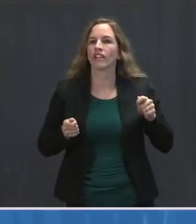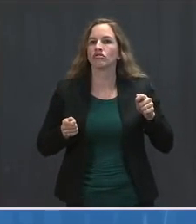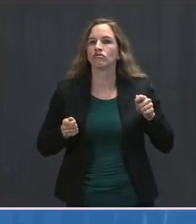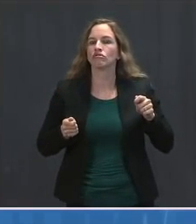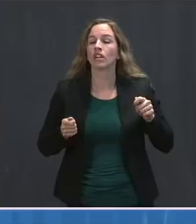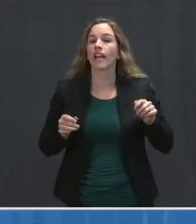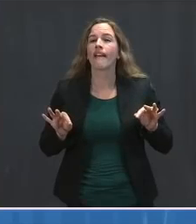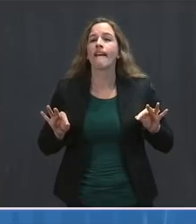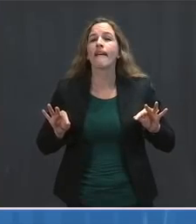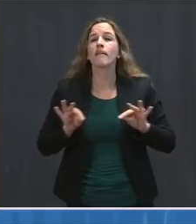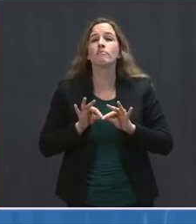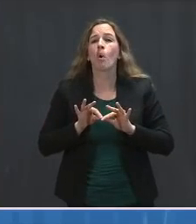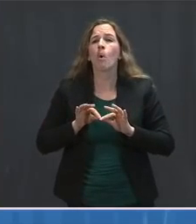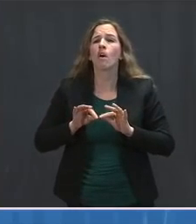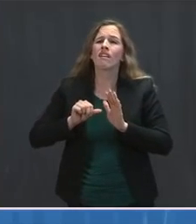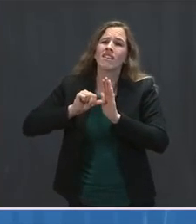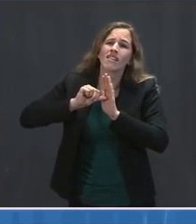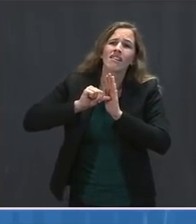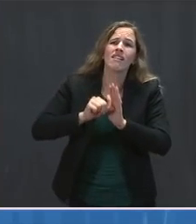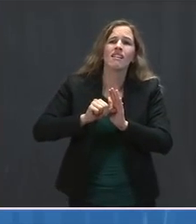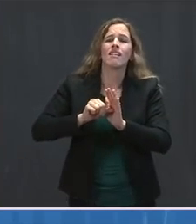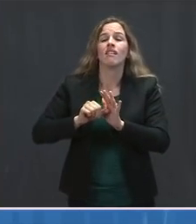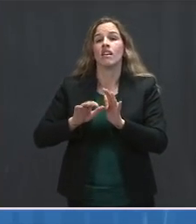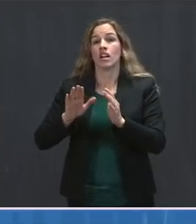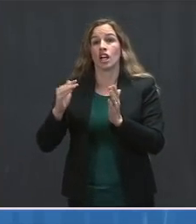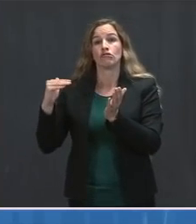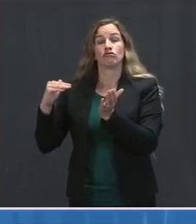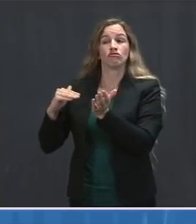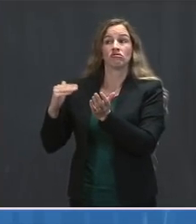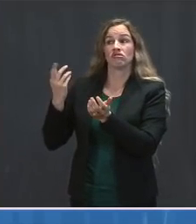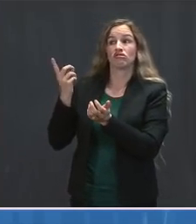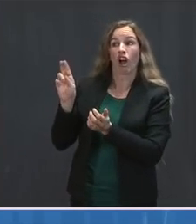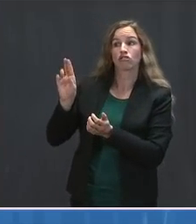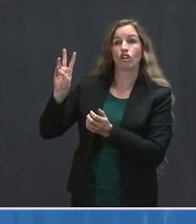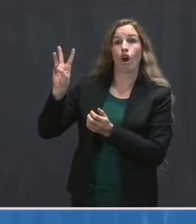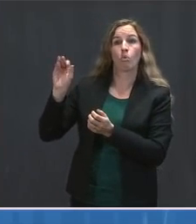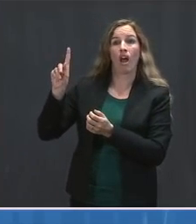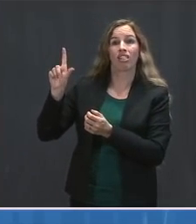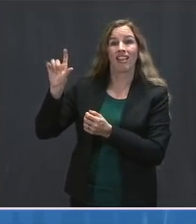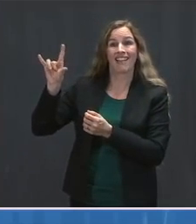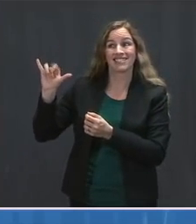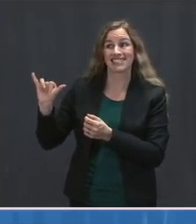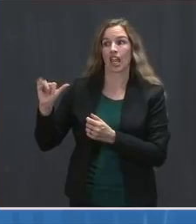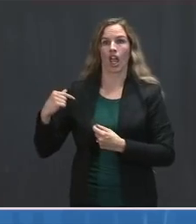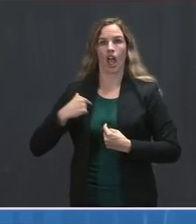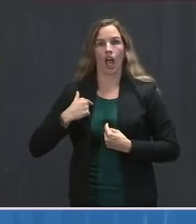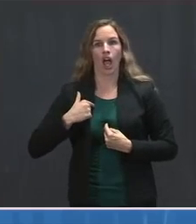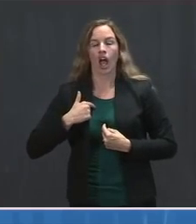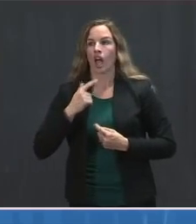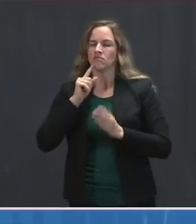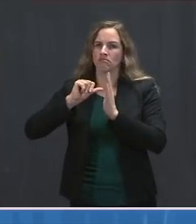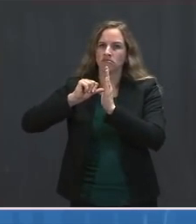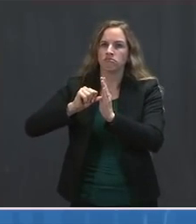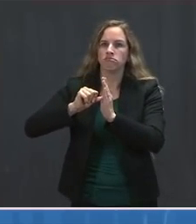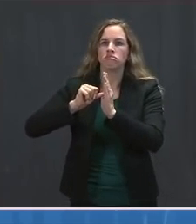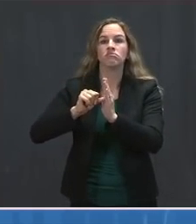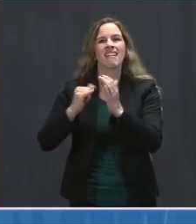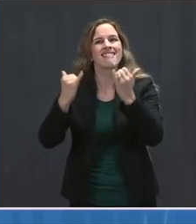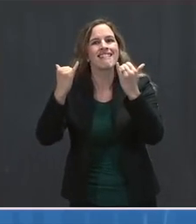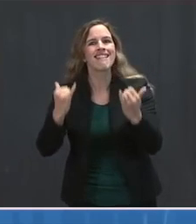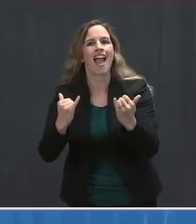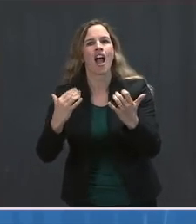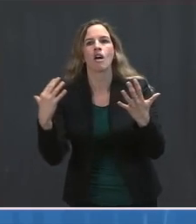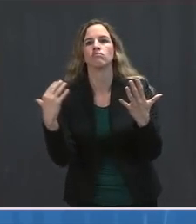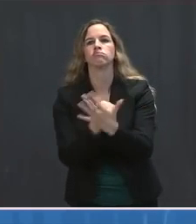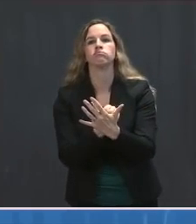the message that we keep giving, that Dr. Walensky and I and others on the team keep giving, is that now is the time to